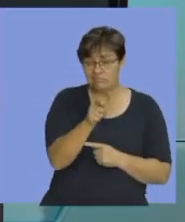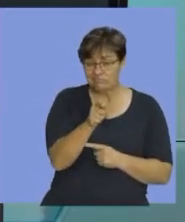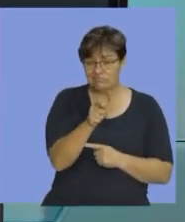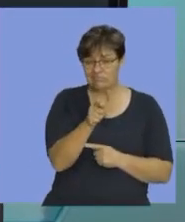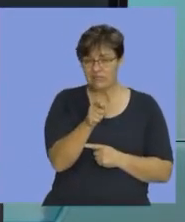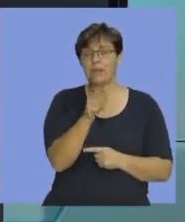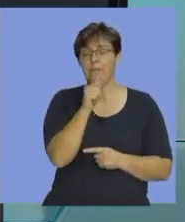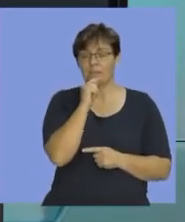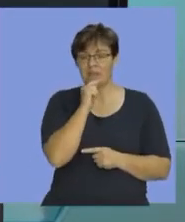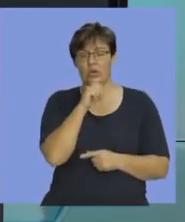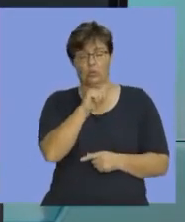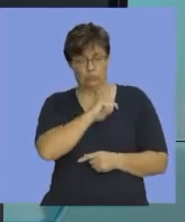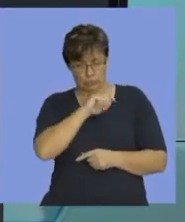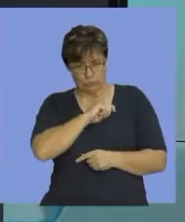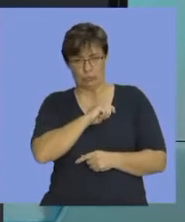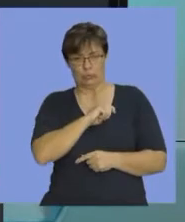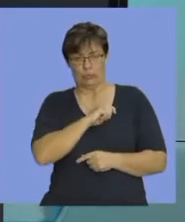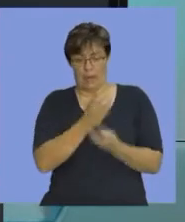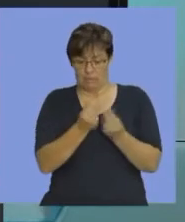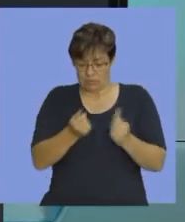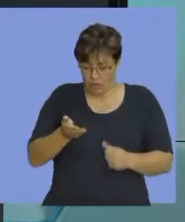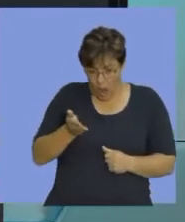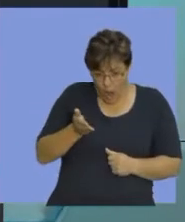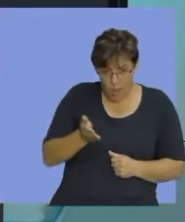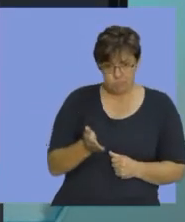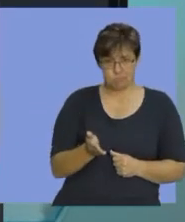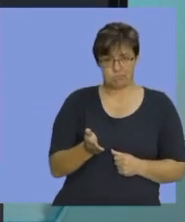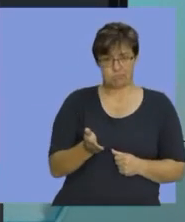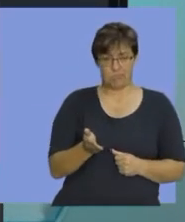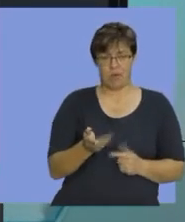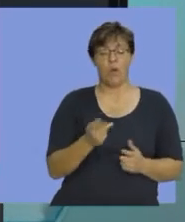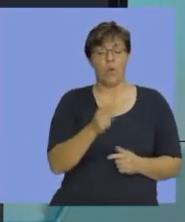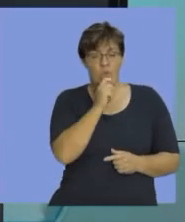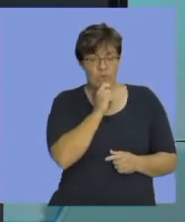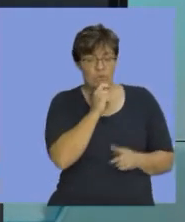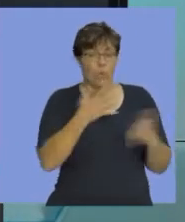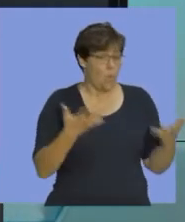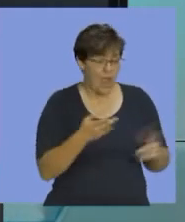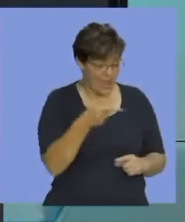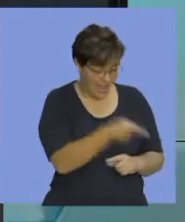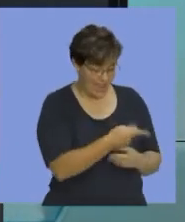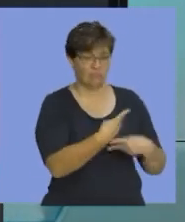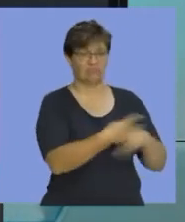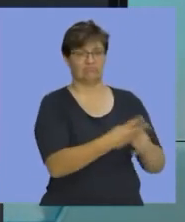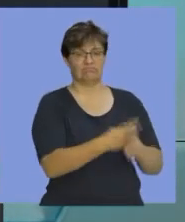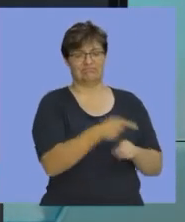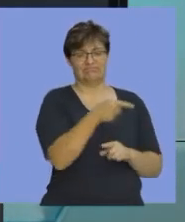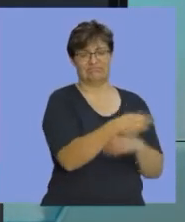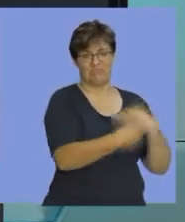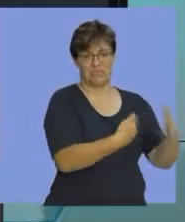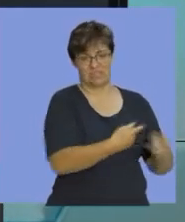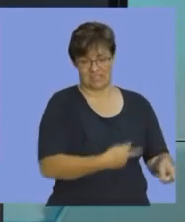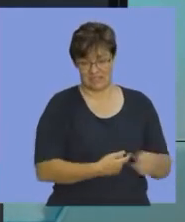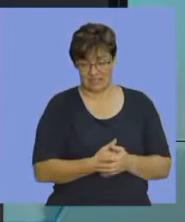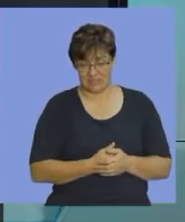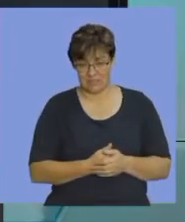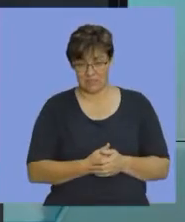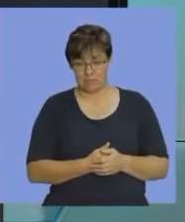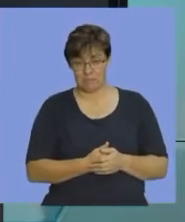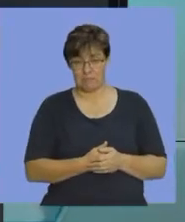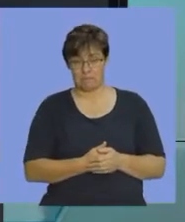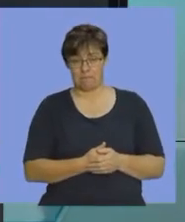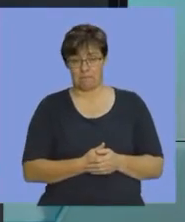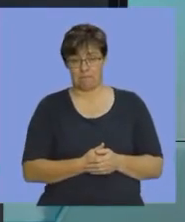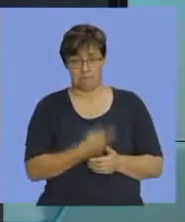that's the actual amount of material that we used in the production process. Okay.